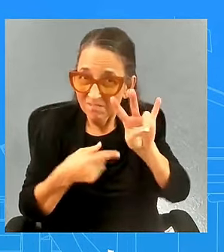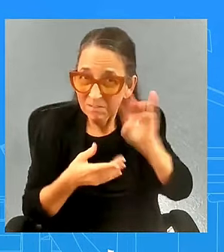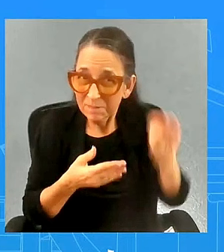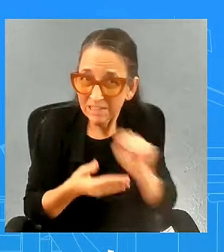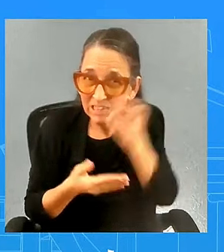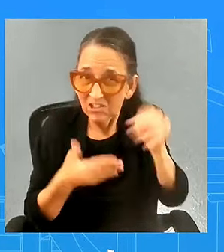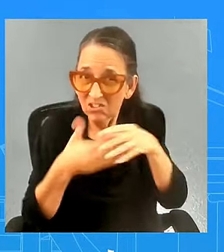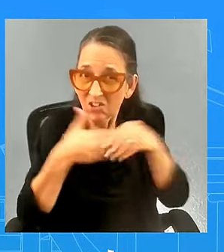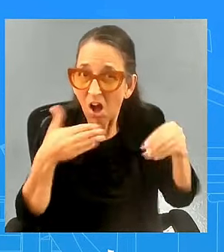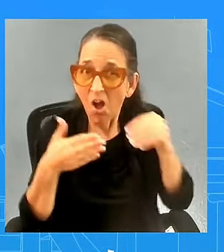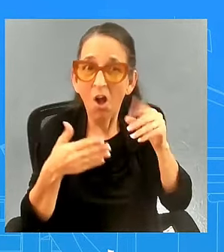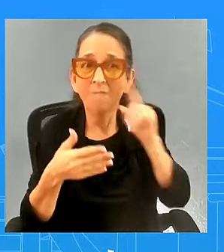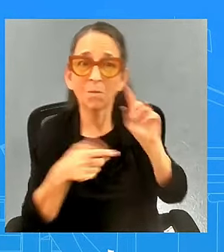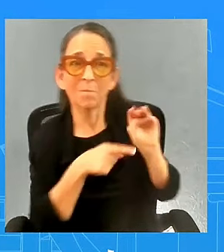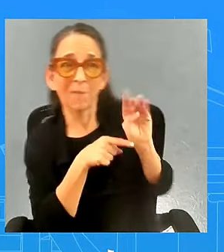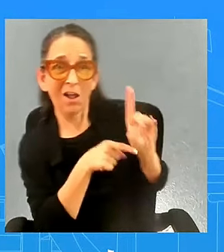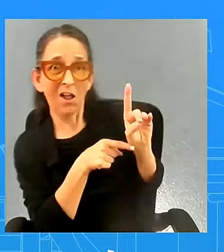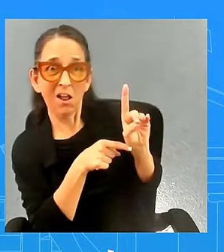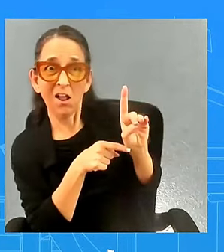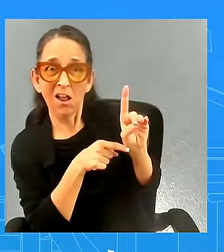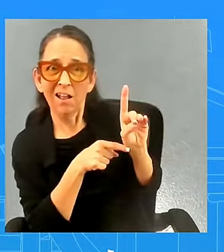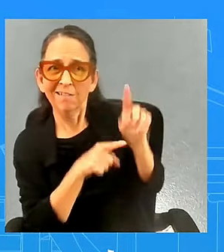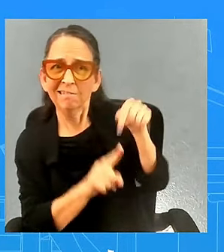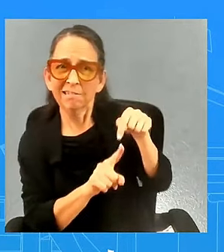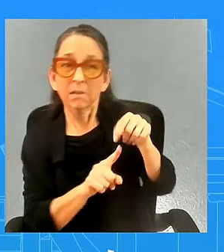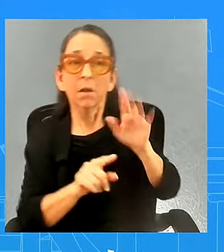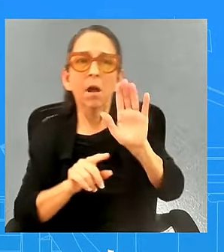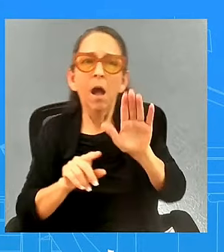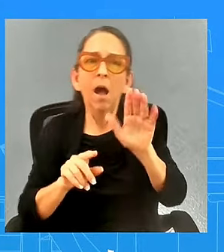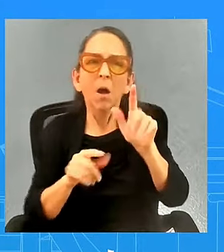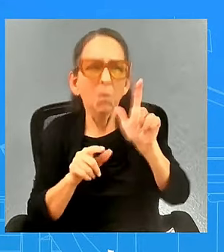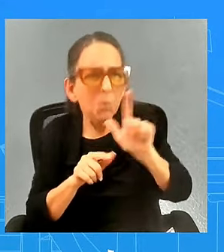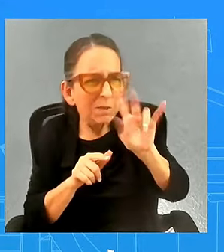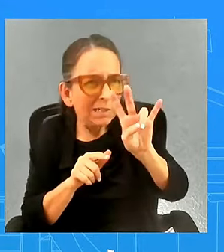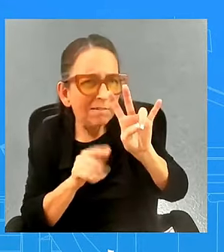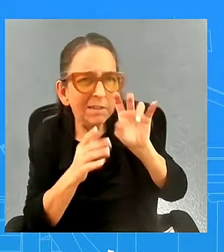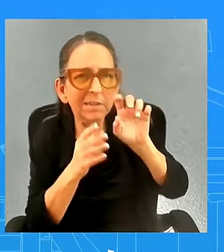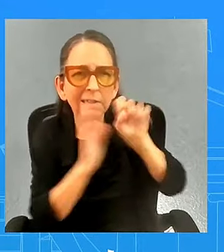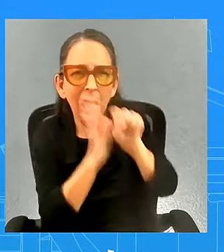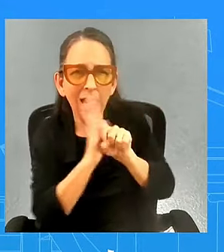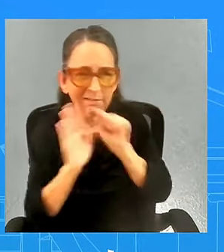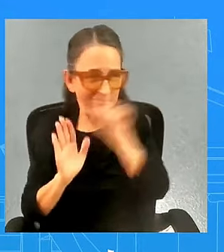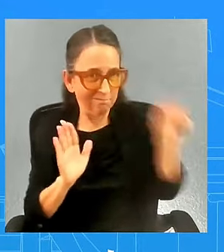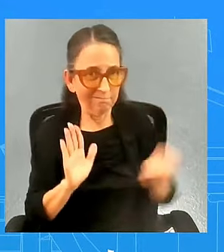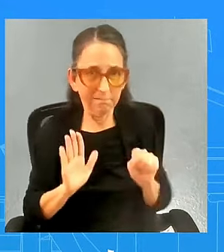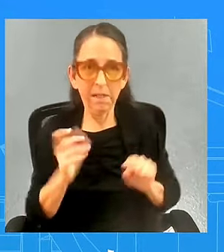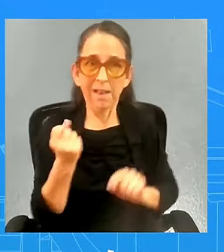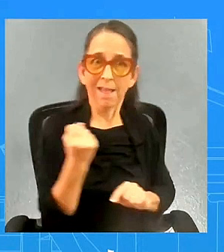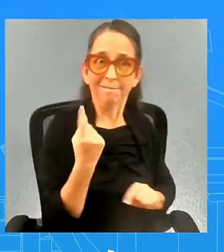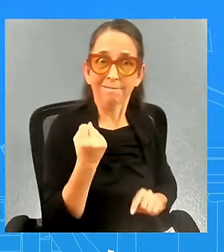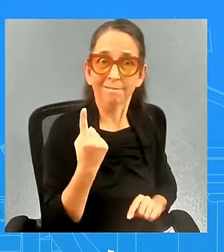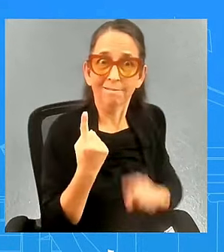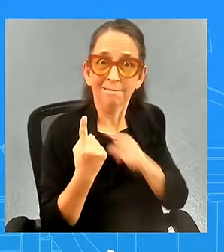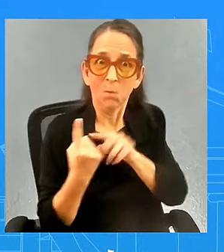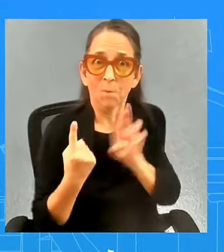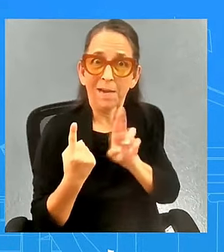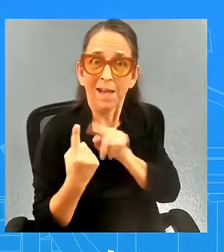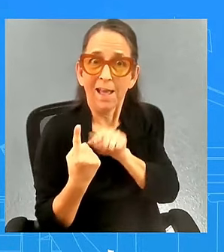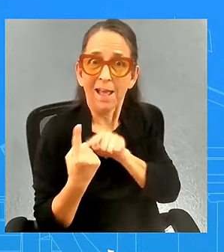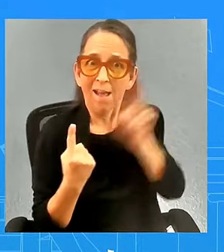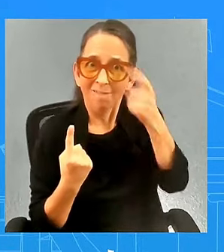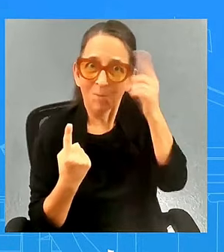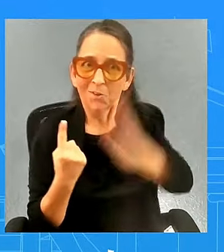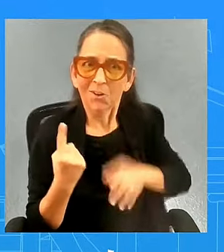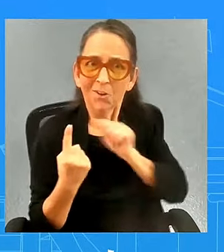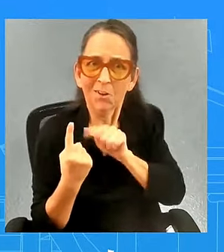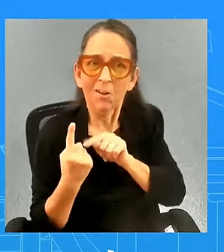in particular but just think about 27 states 11 states are republican governors and this is we're talking about the inflation reduction act